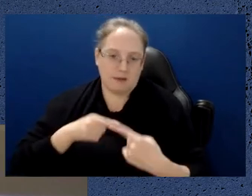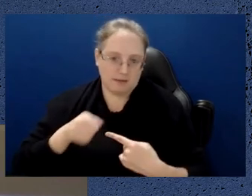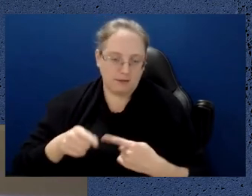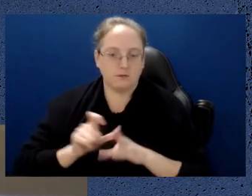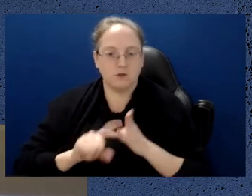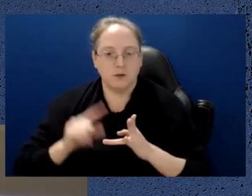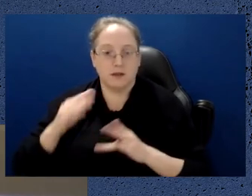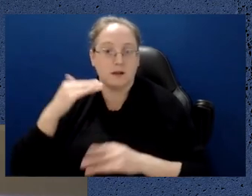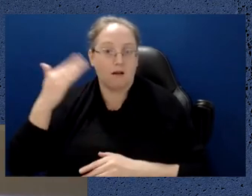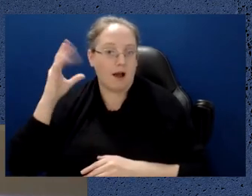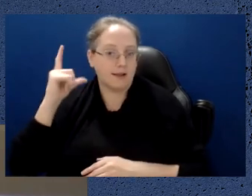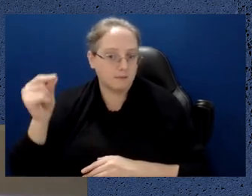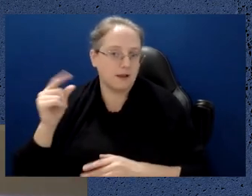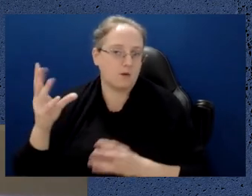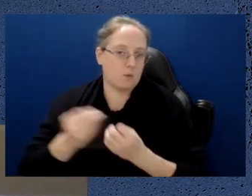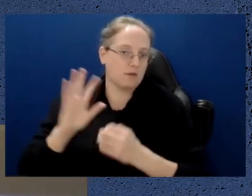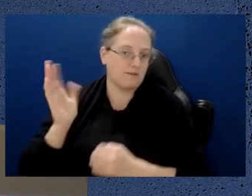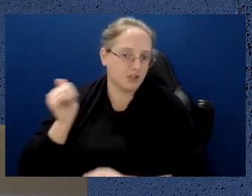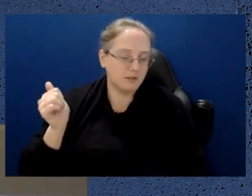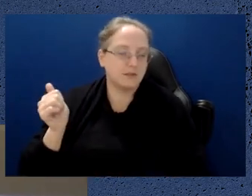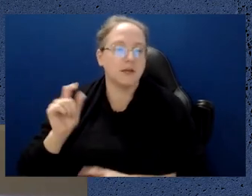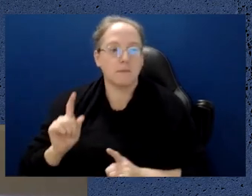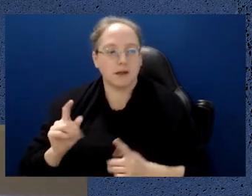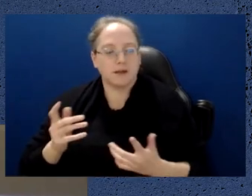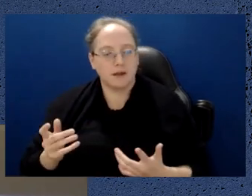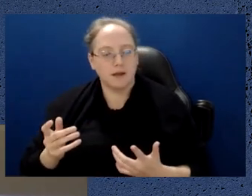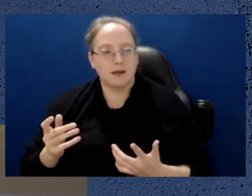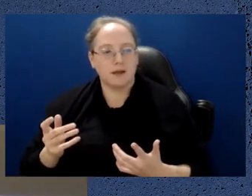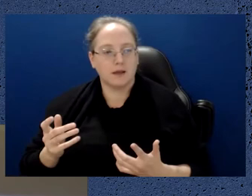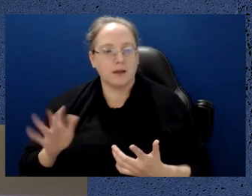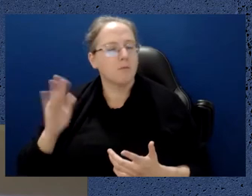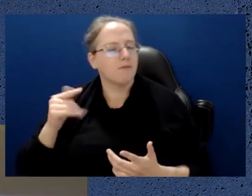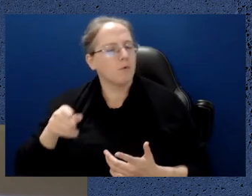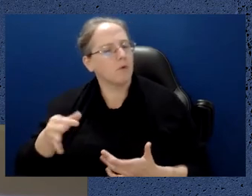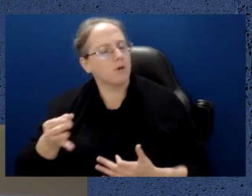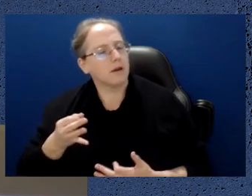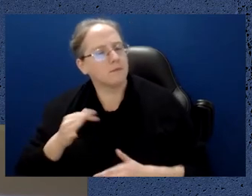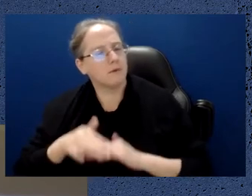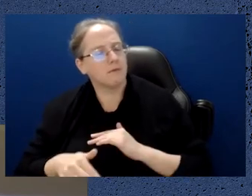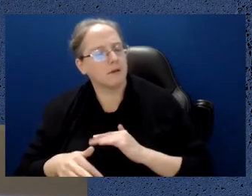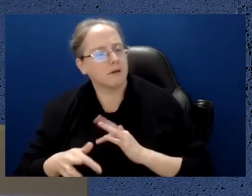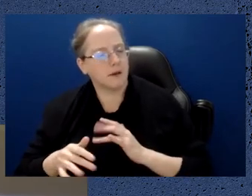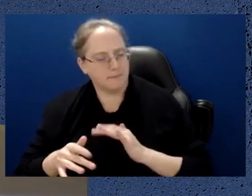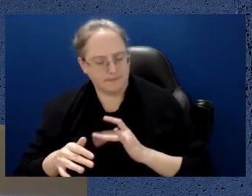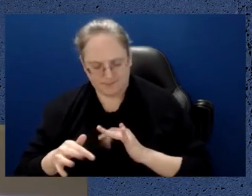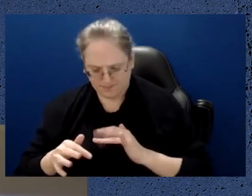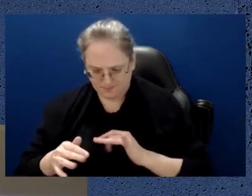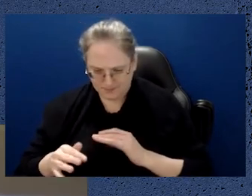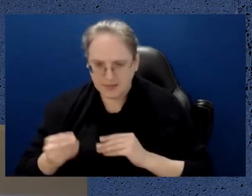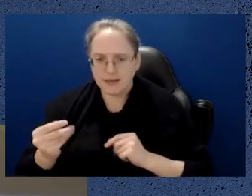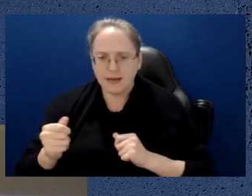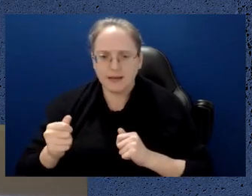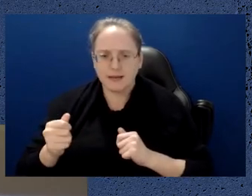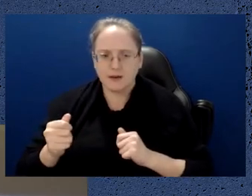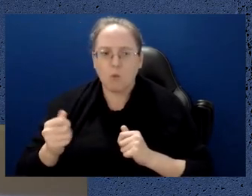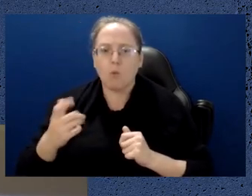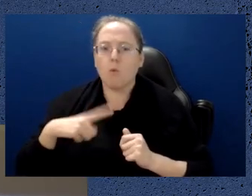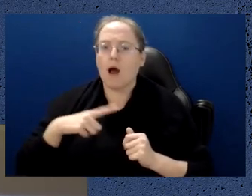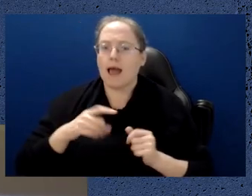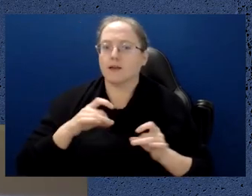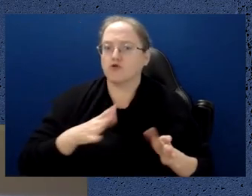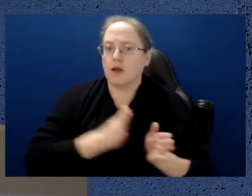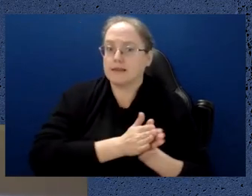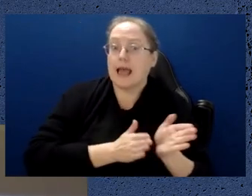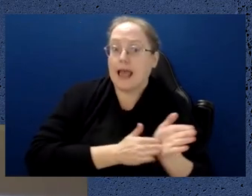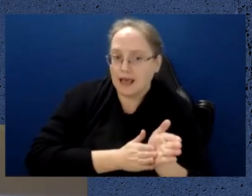speeds. And you were asking previously, previously about some of the places where Australia has a distinct